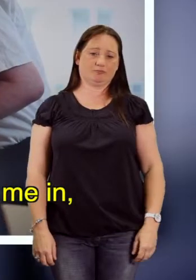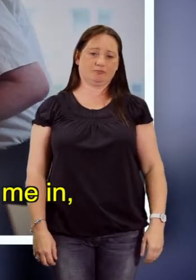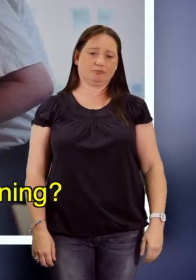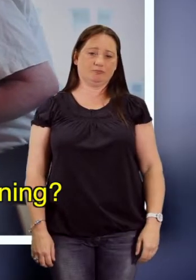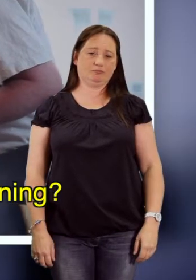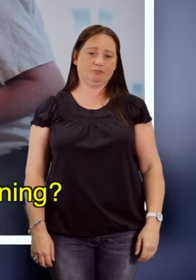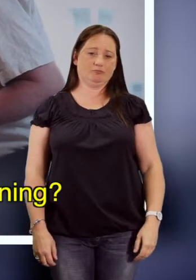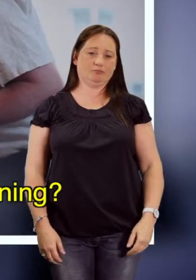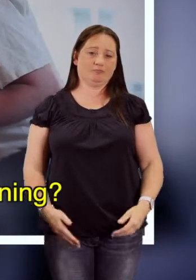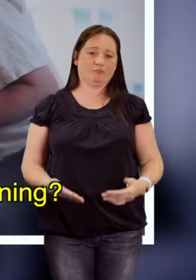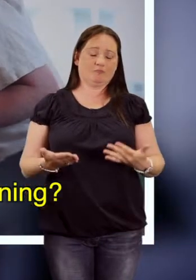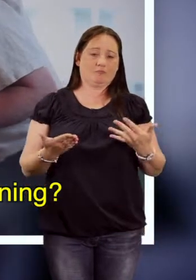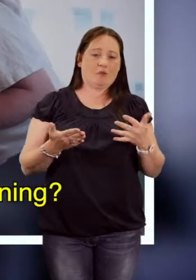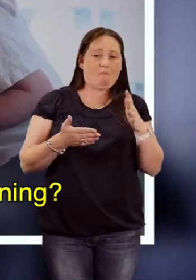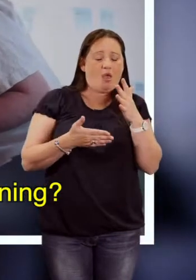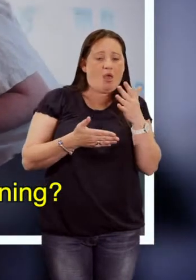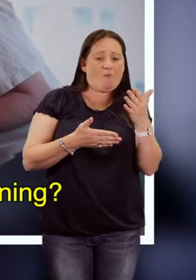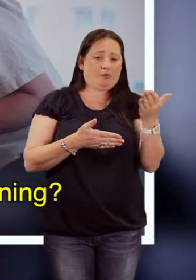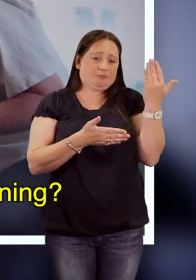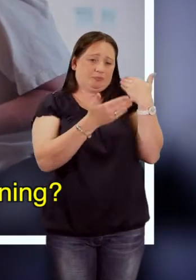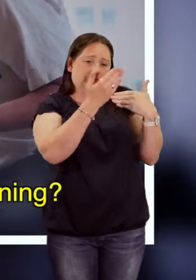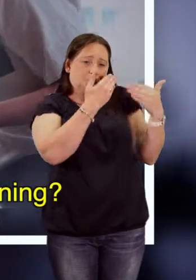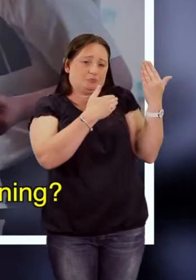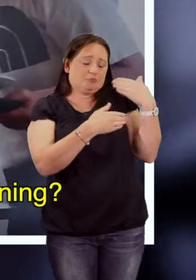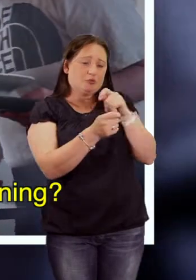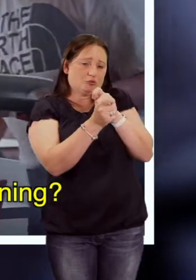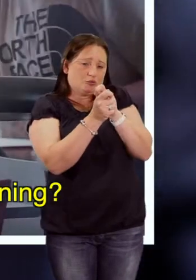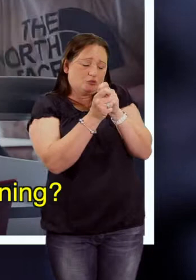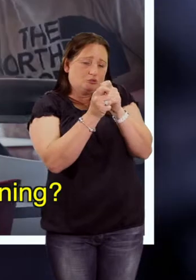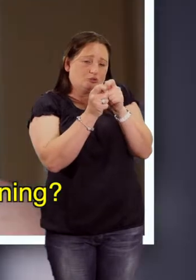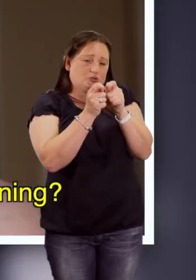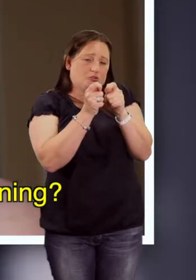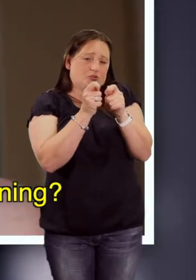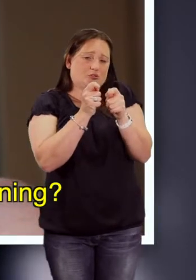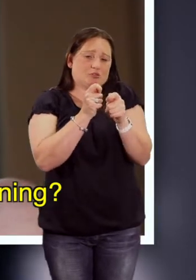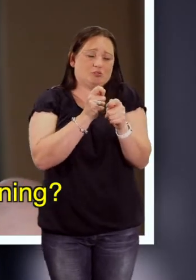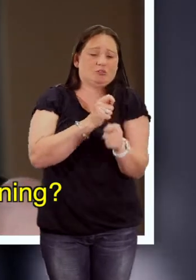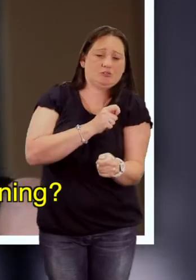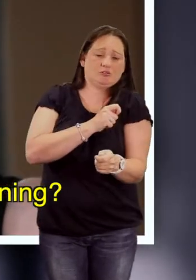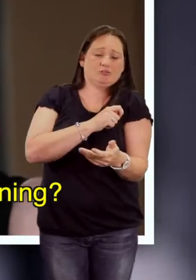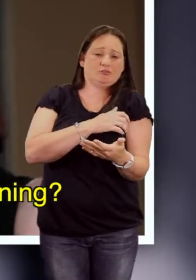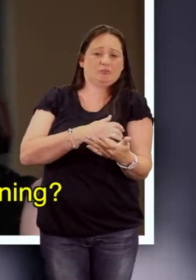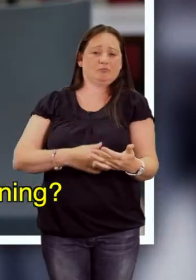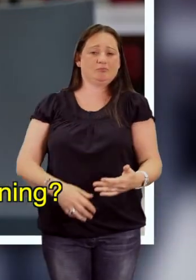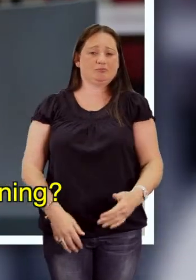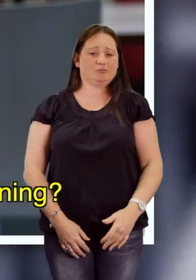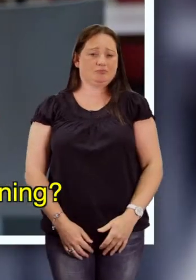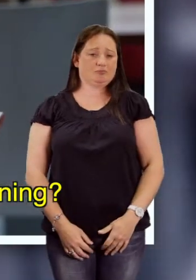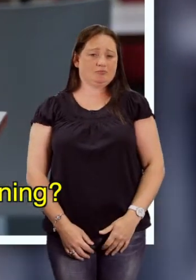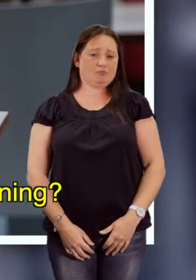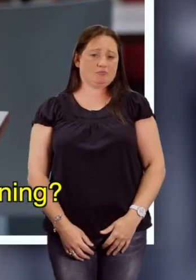But could it be the tide is